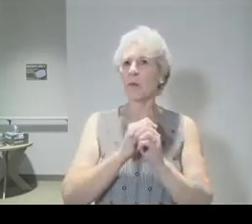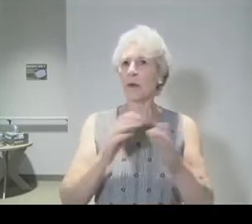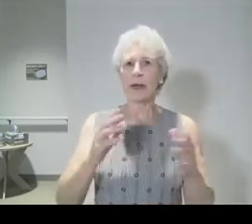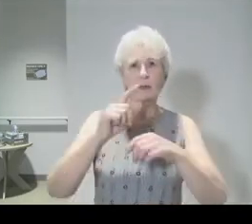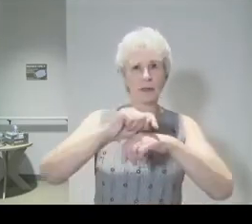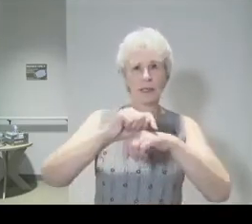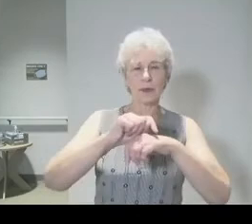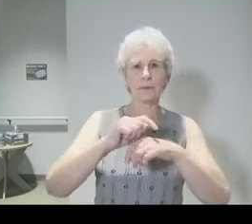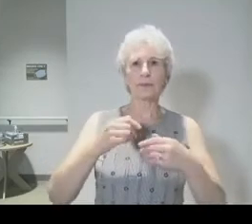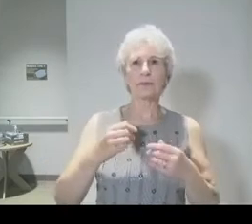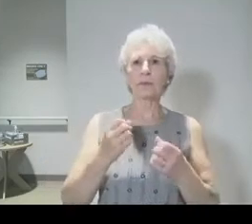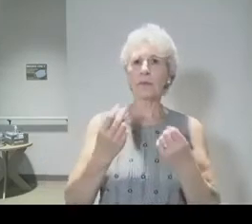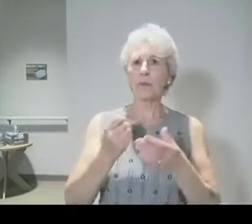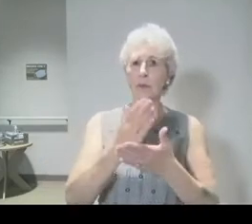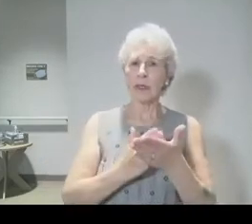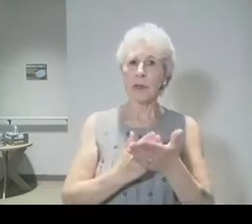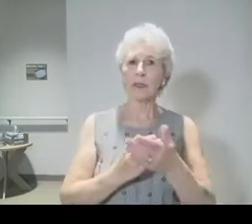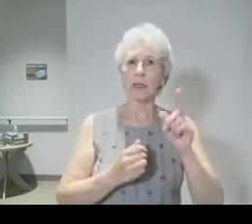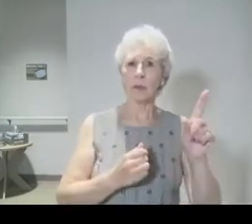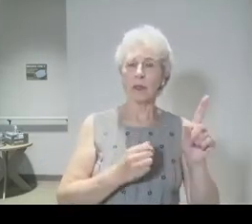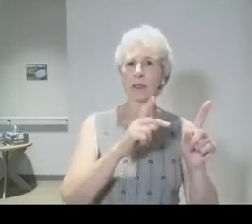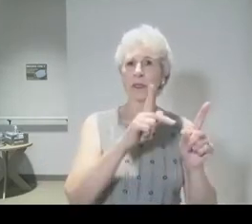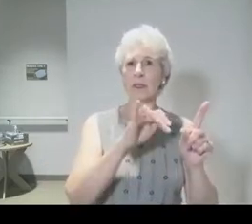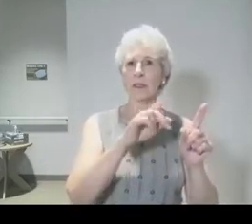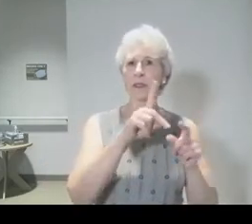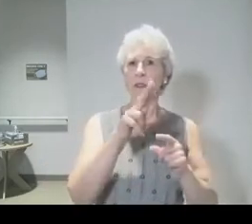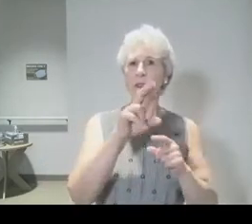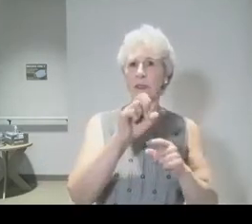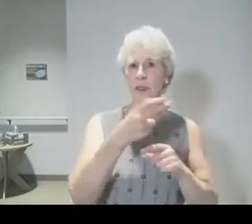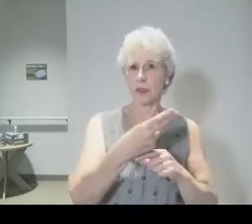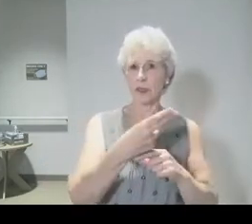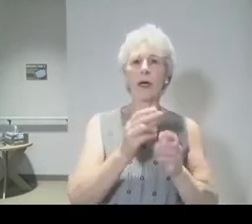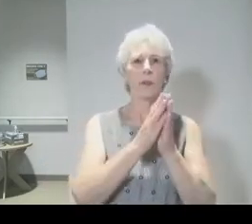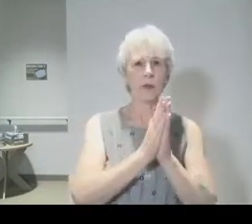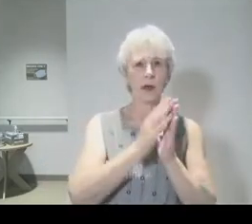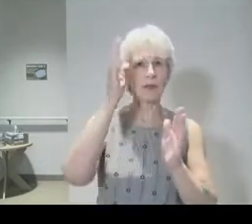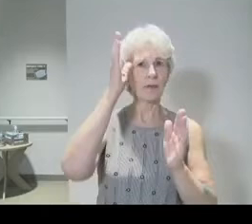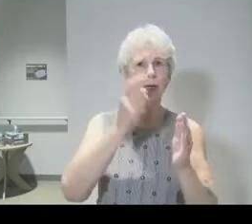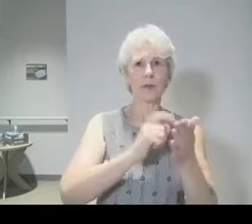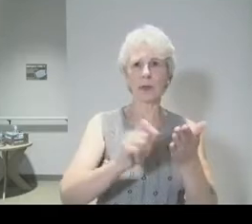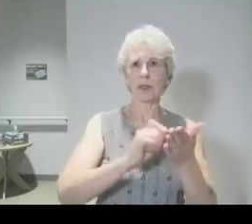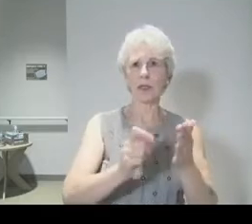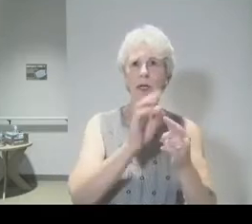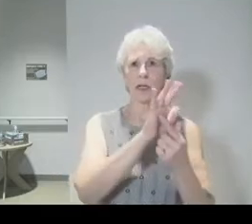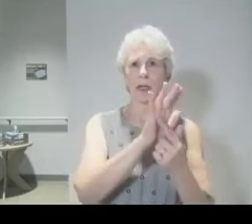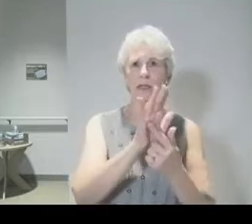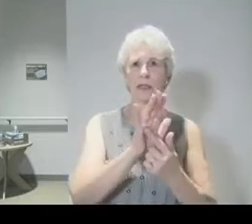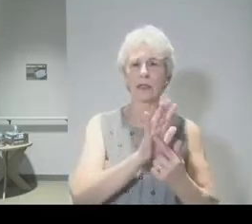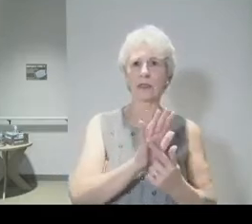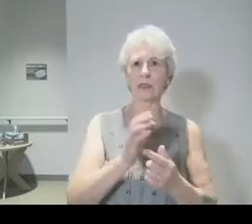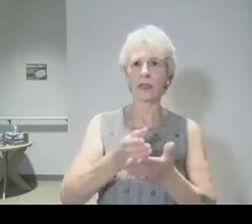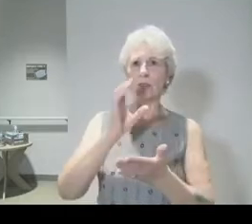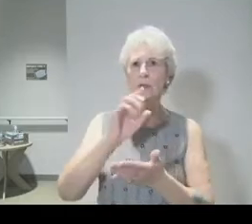consisted of several parts. The first part was the Kiddush, which was a prayer. The father would light some candles and drink the first cup of